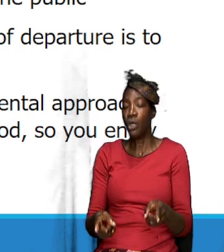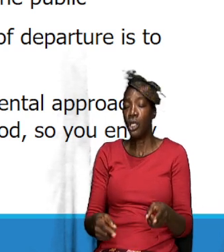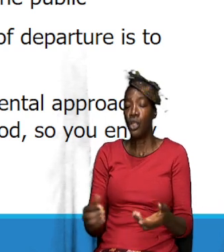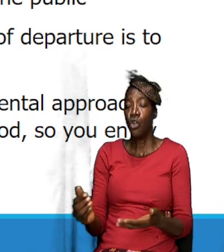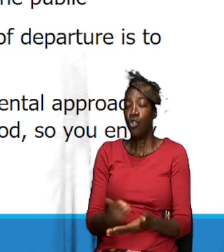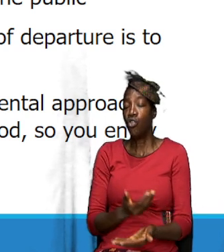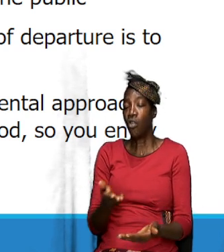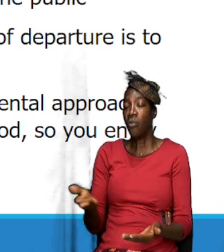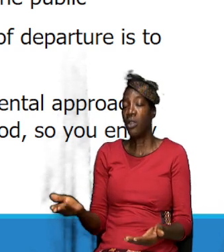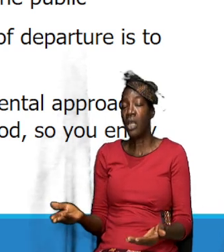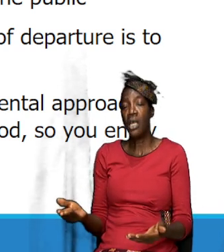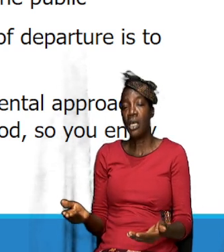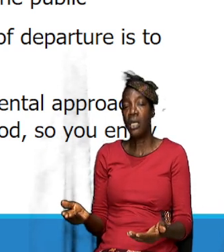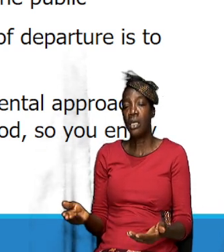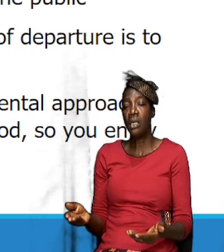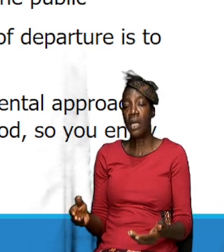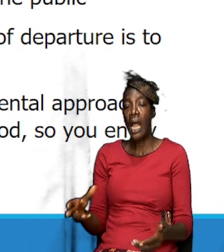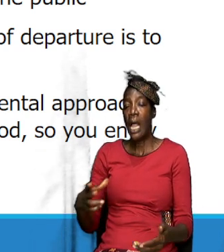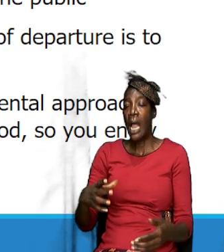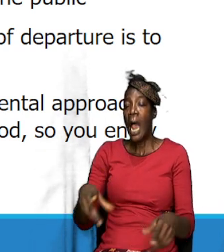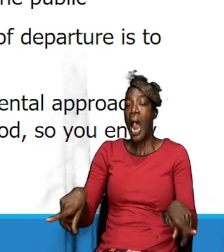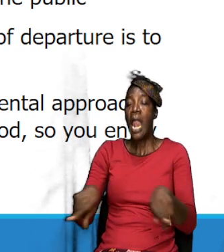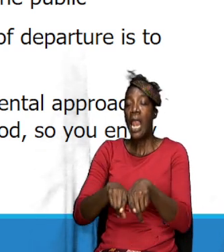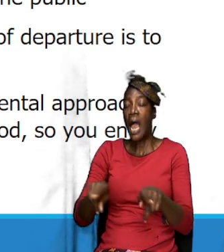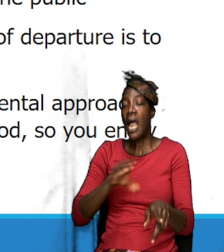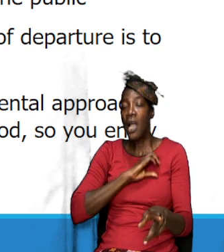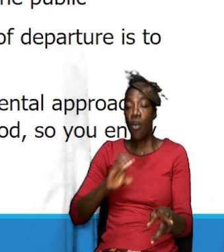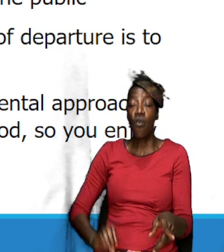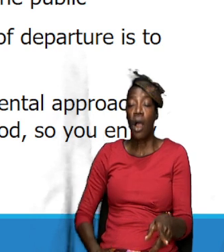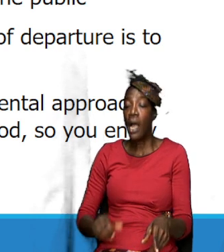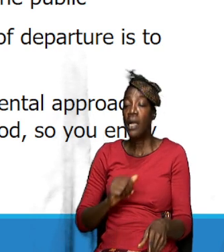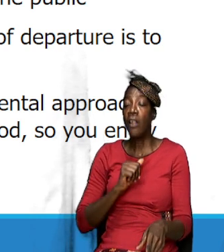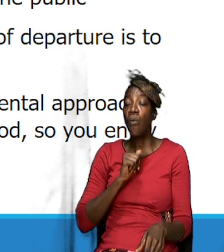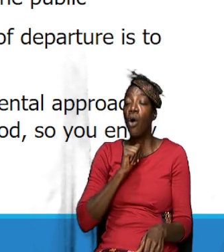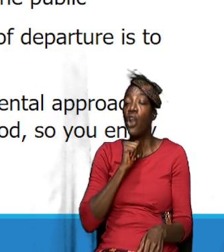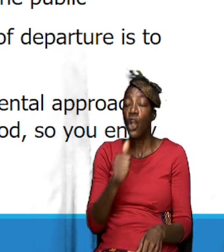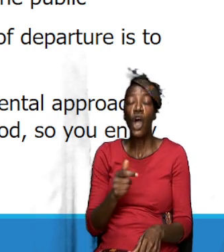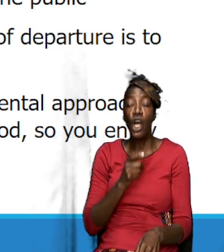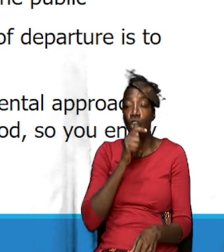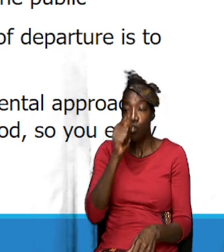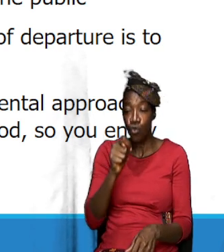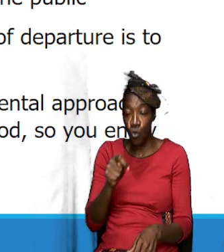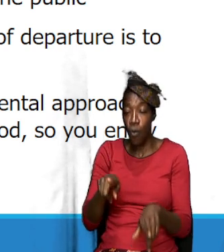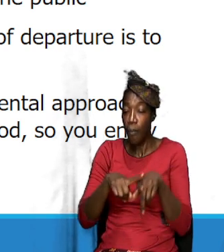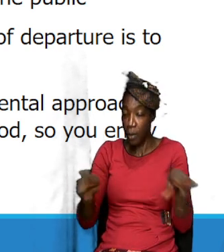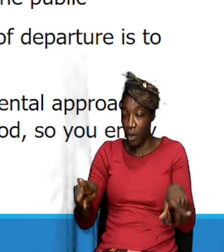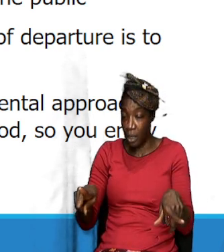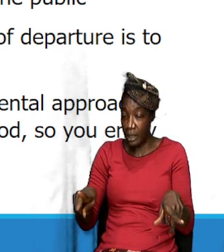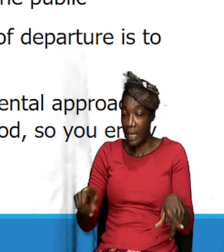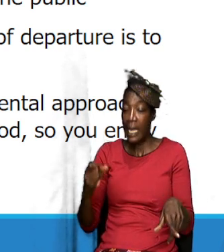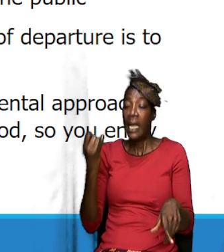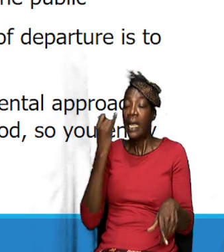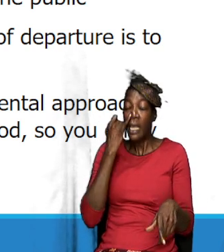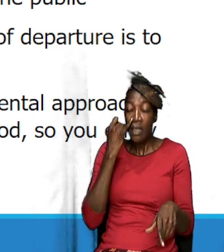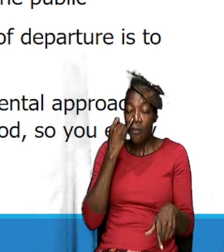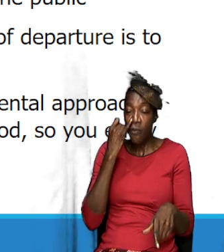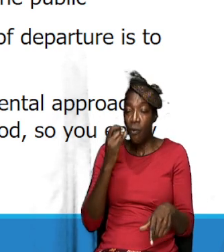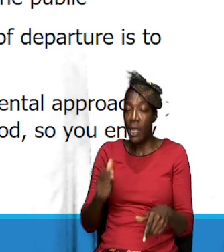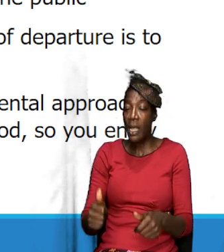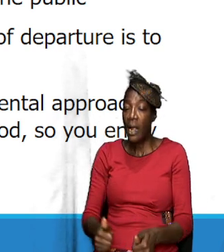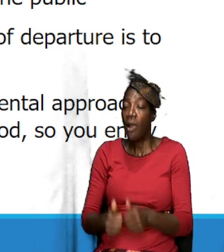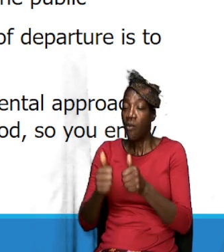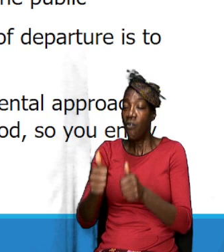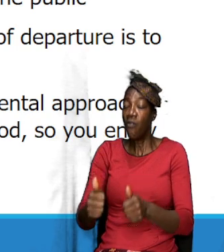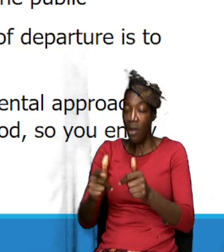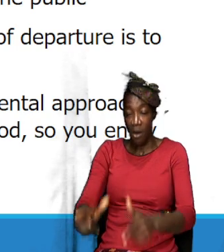pretentiously even like him. However, if we should imitate his lifestyle of prayer,